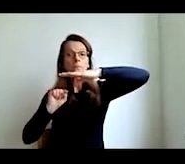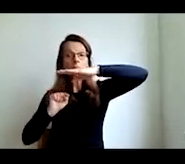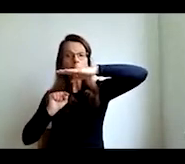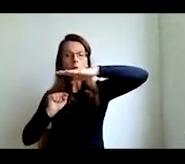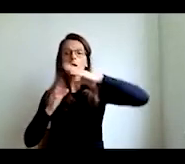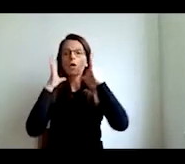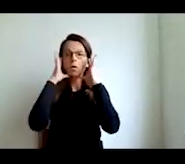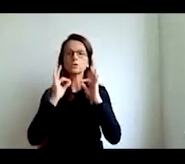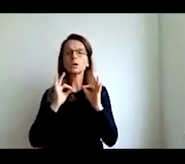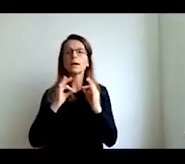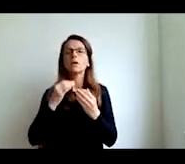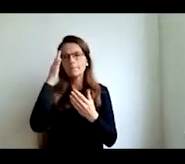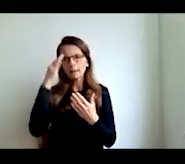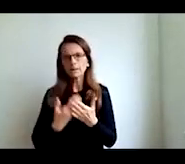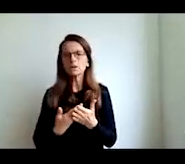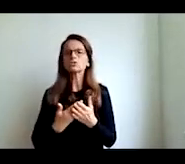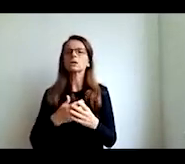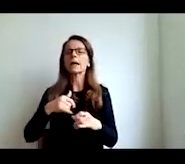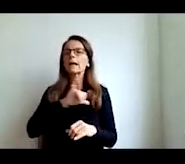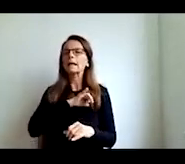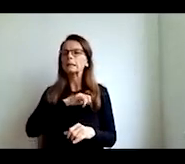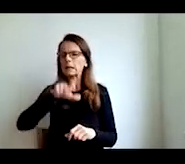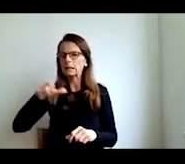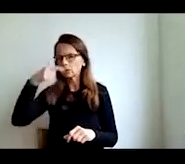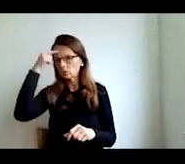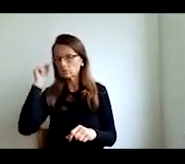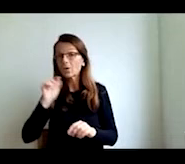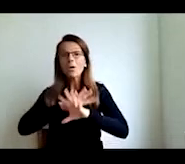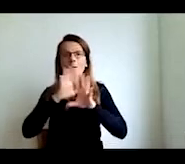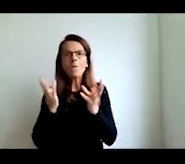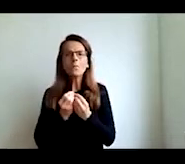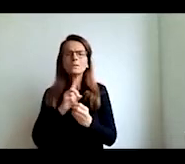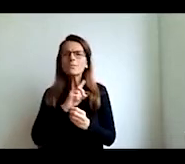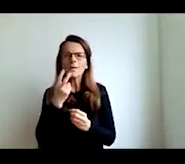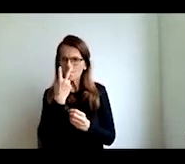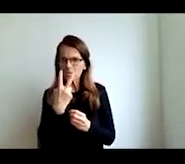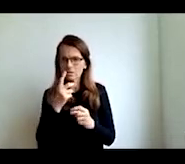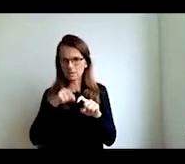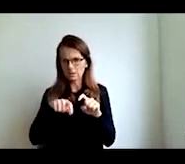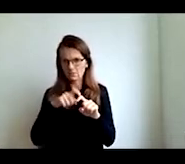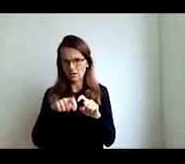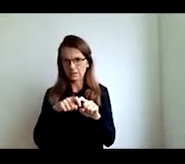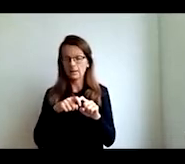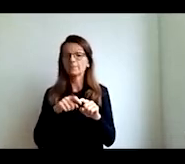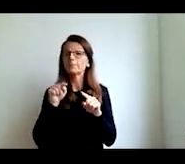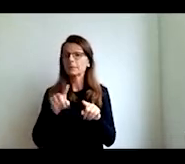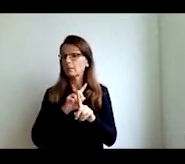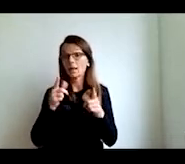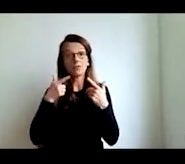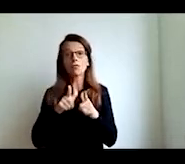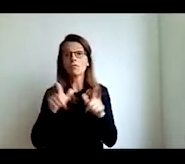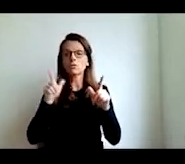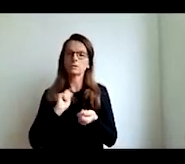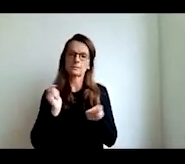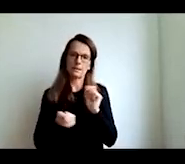you don't you know don't address those you will not change the system now that's why our systems are so heavy